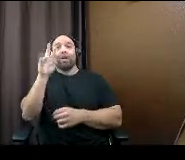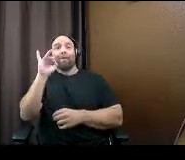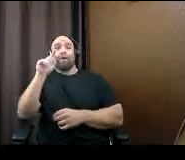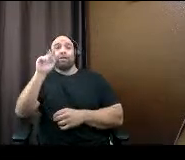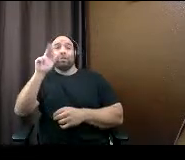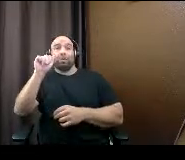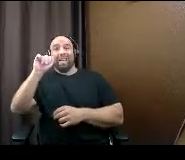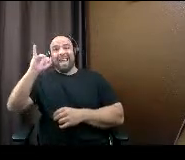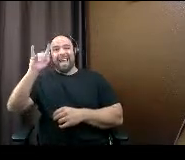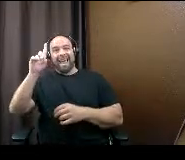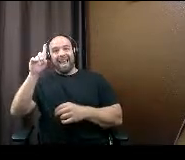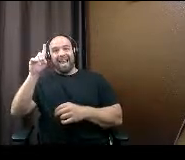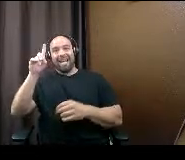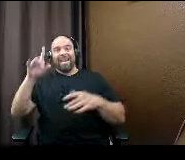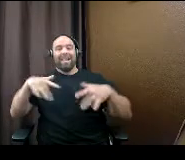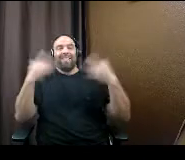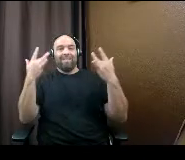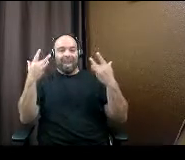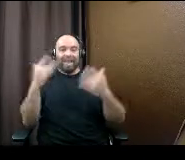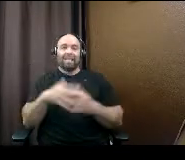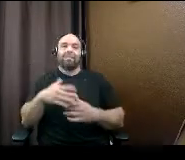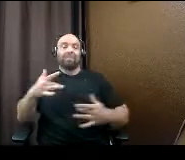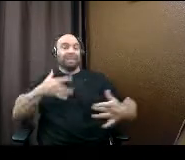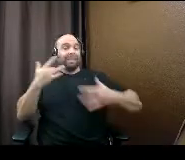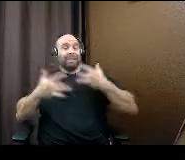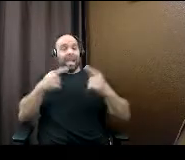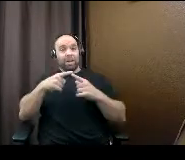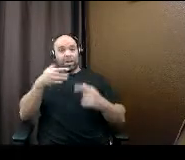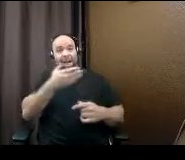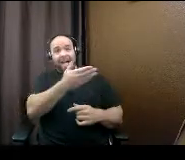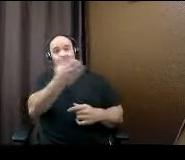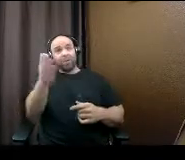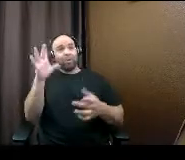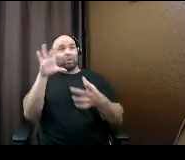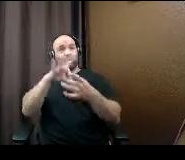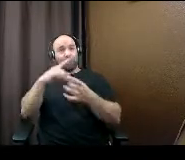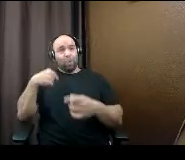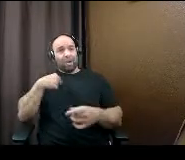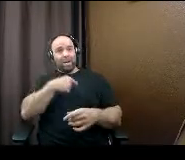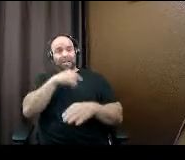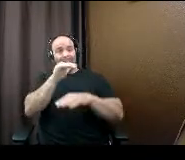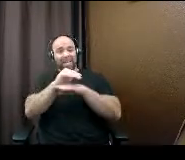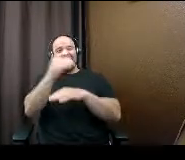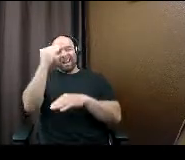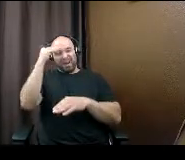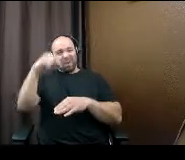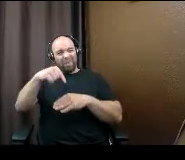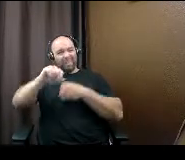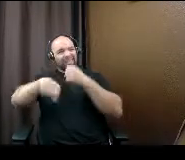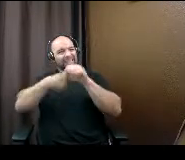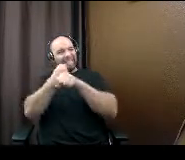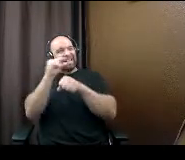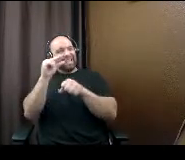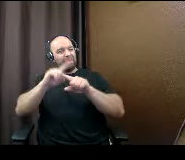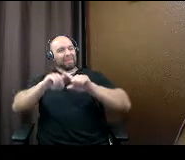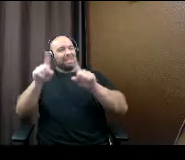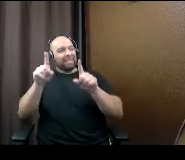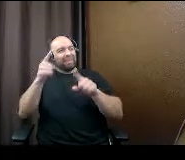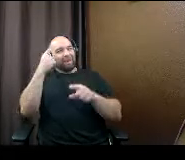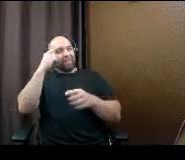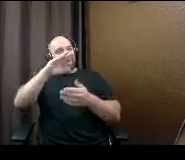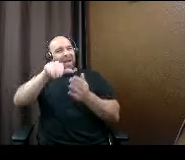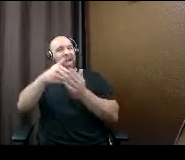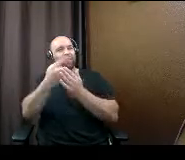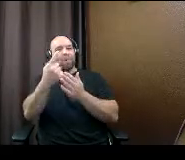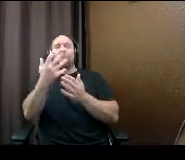we are so excited to have you join us tonight i know this year is very different for everyone but we want to make sure